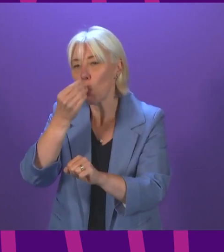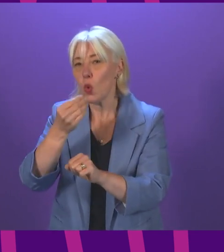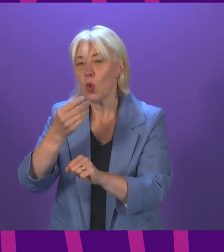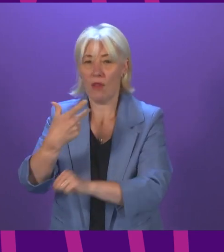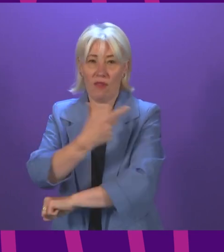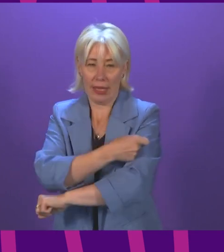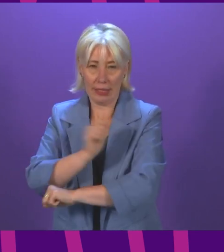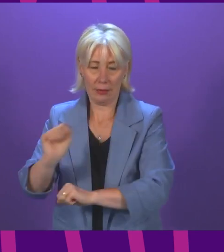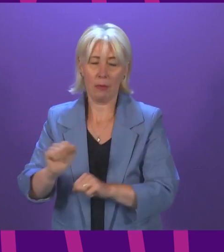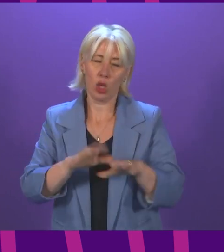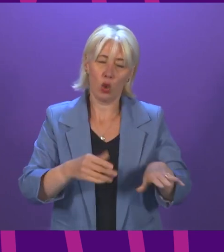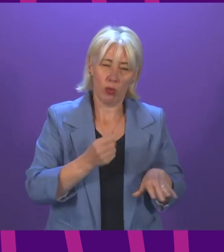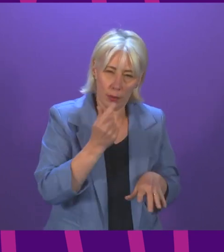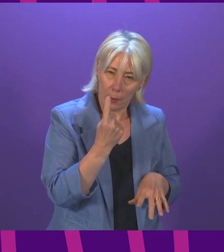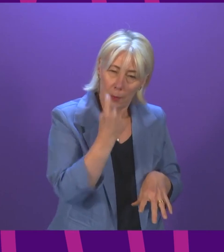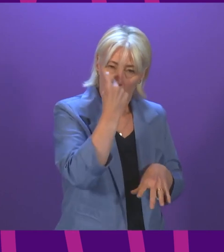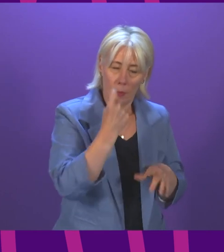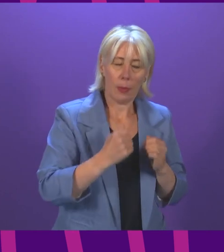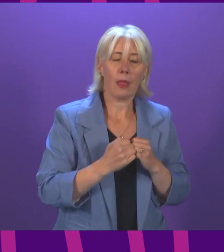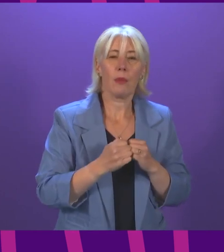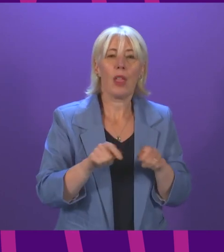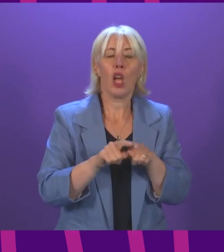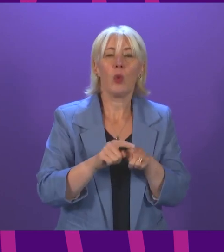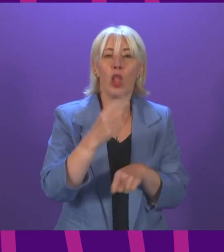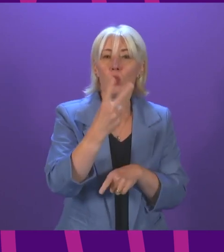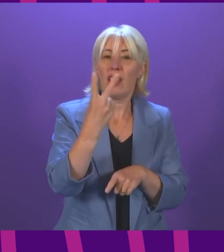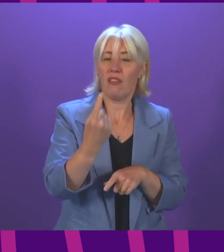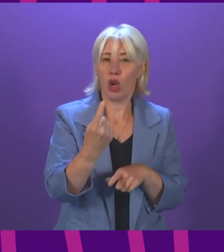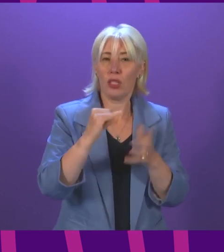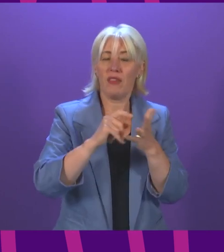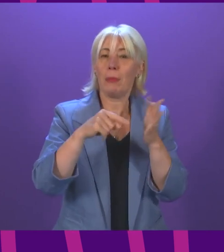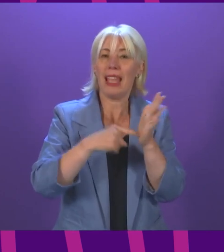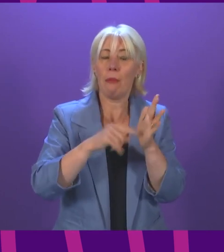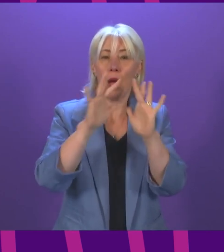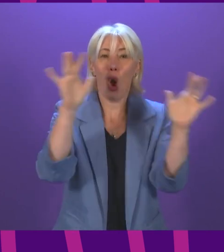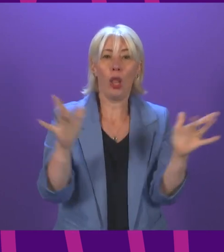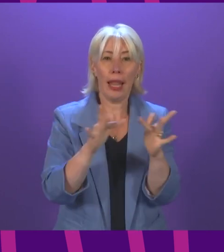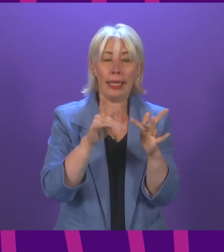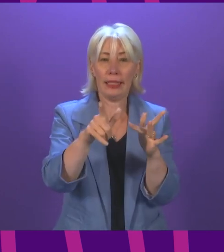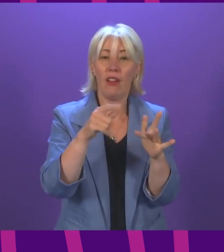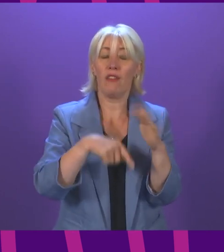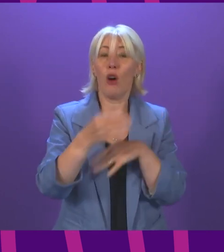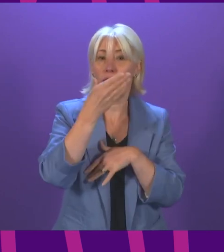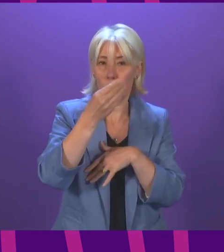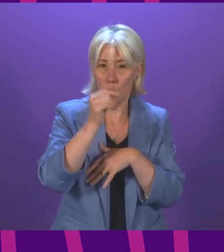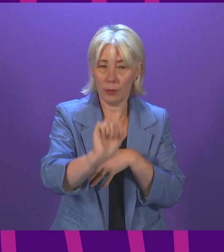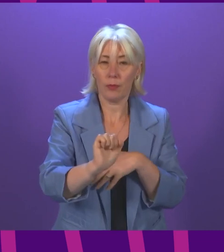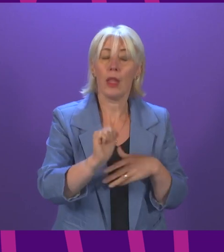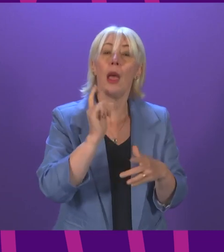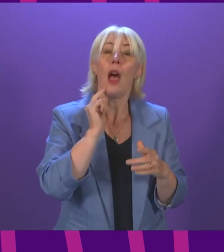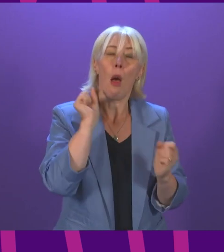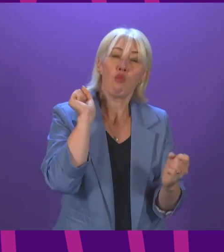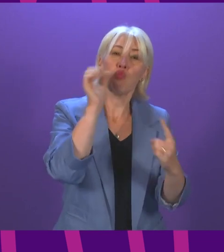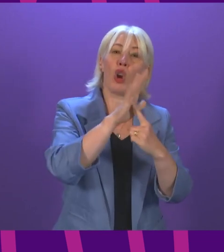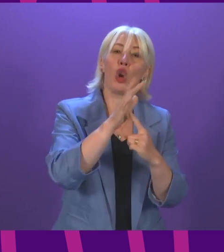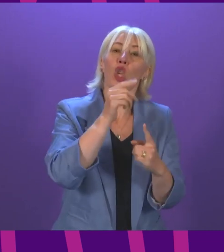appointments also went live on the 21st of September. As members will be aware, we have prioritised those at the highest